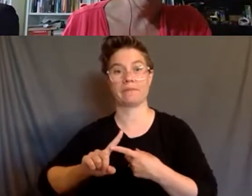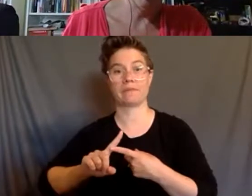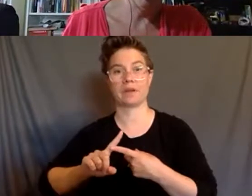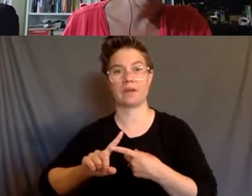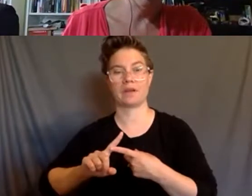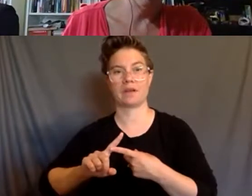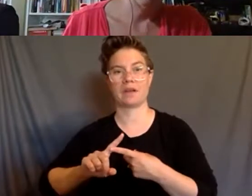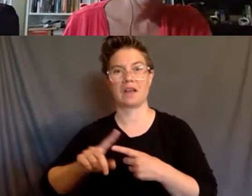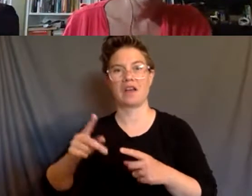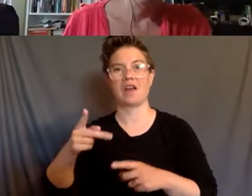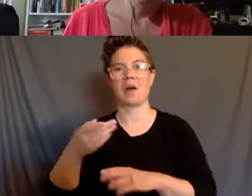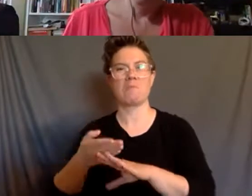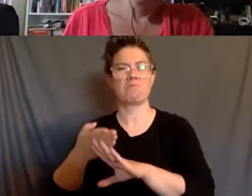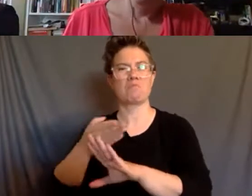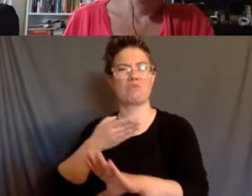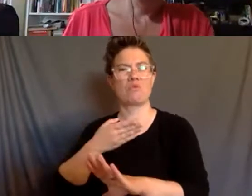politics.